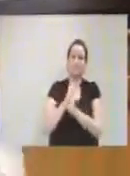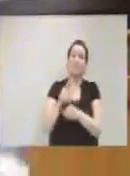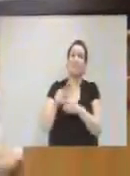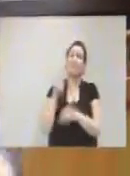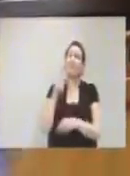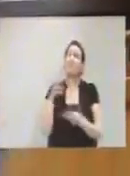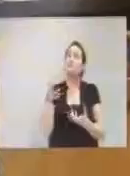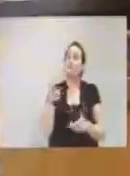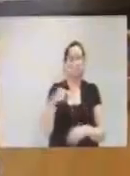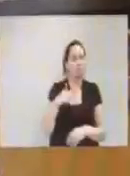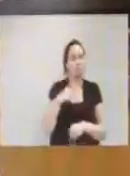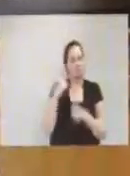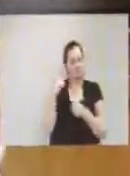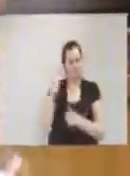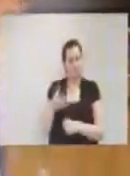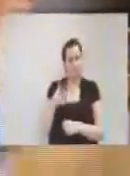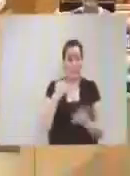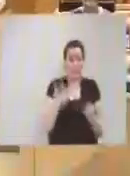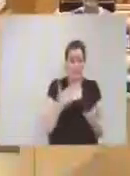voting today against this bill.